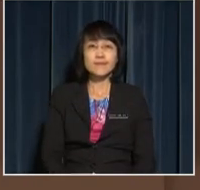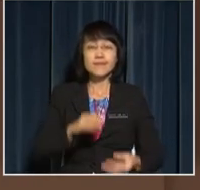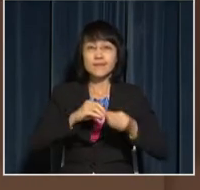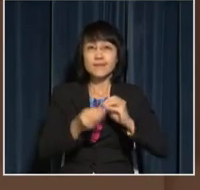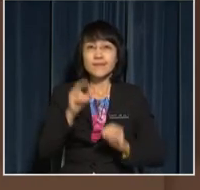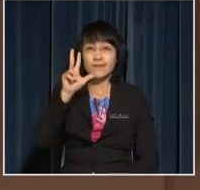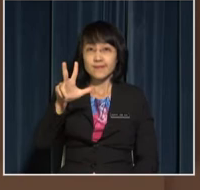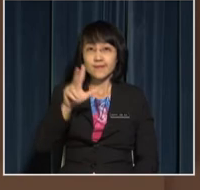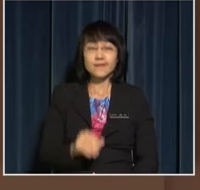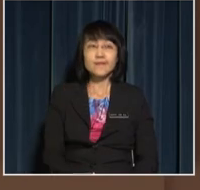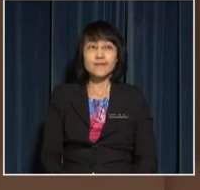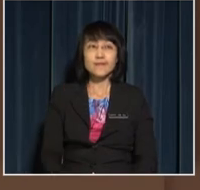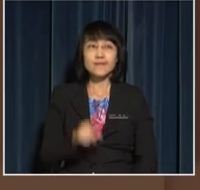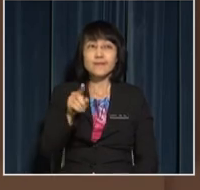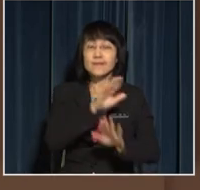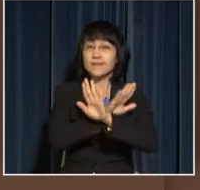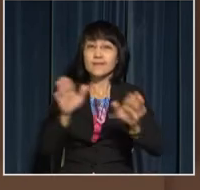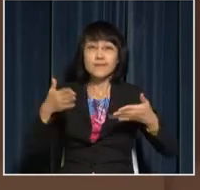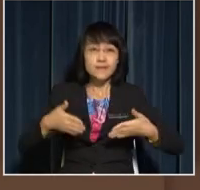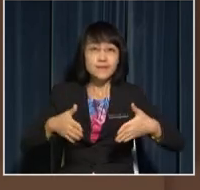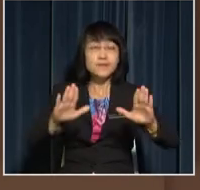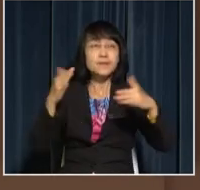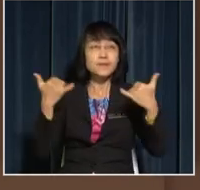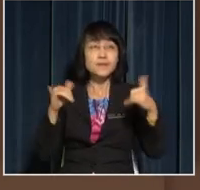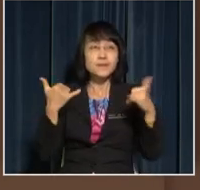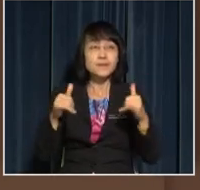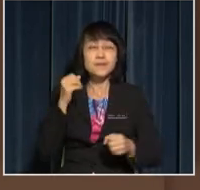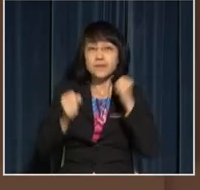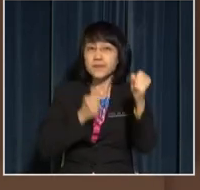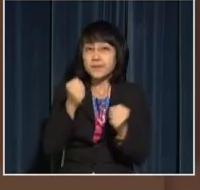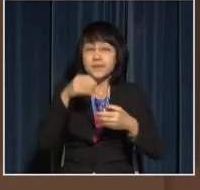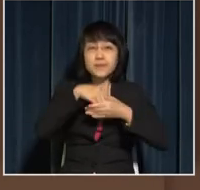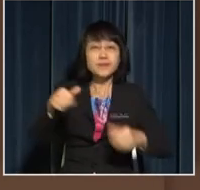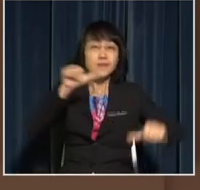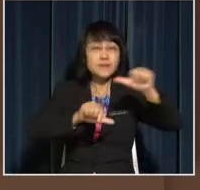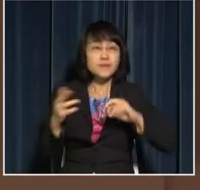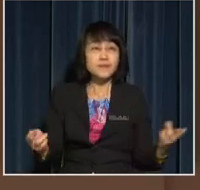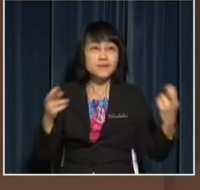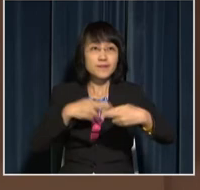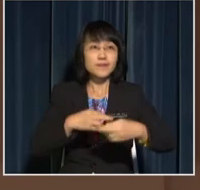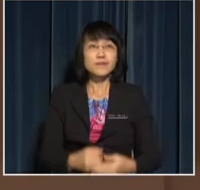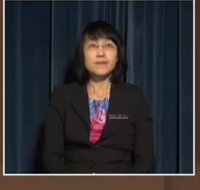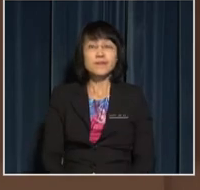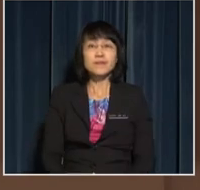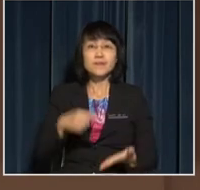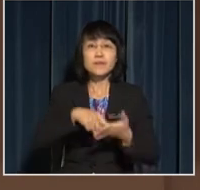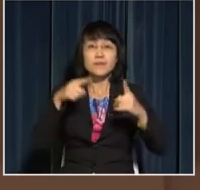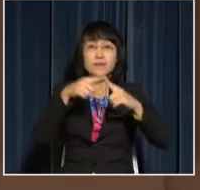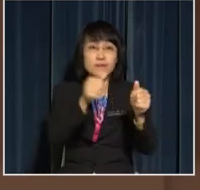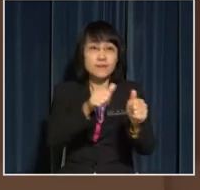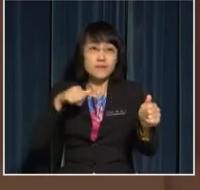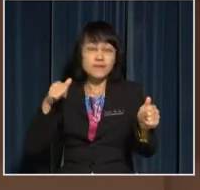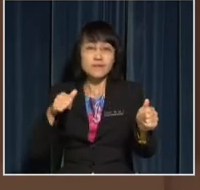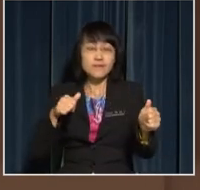Number three You are not allowed to play and run in the Science Room This is to